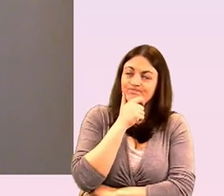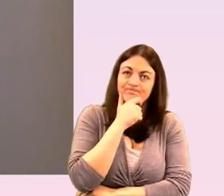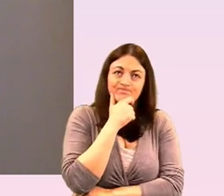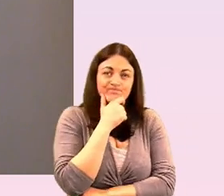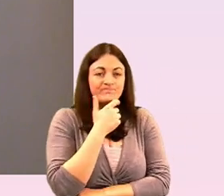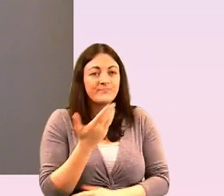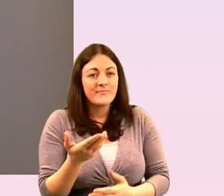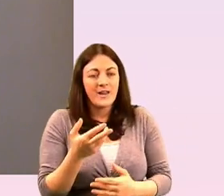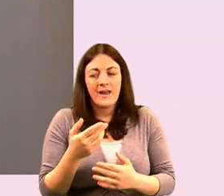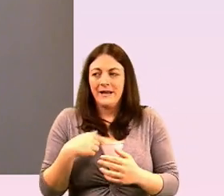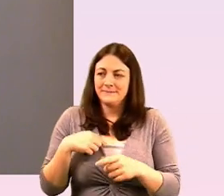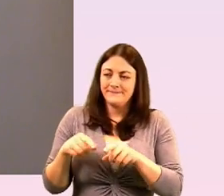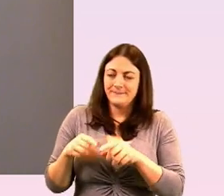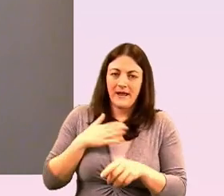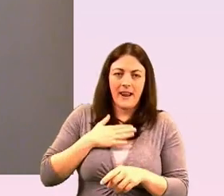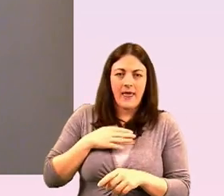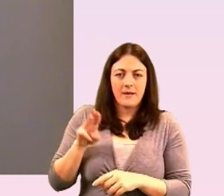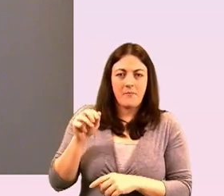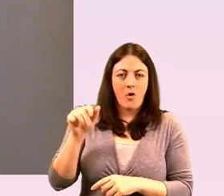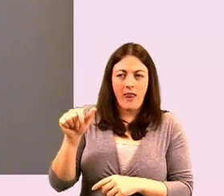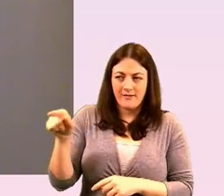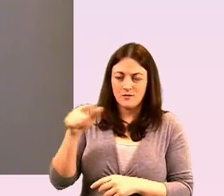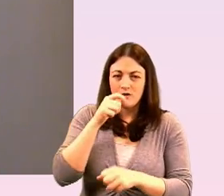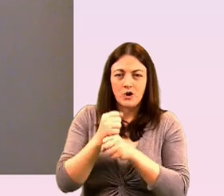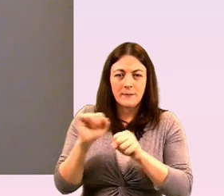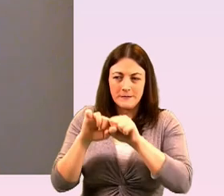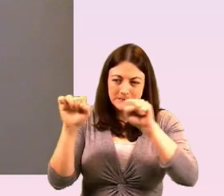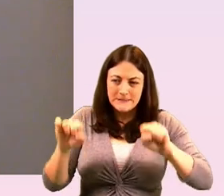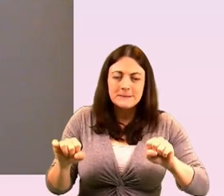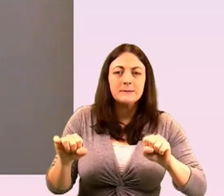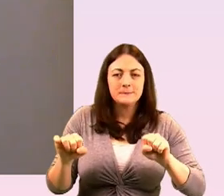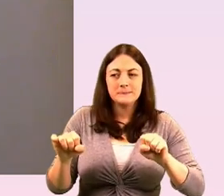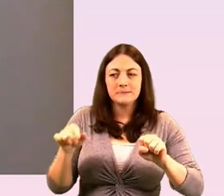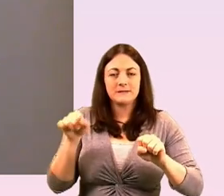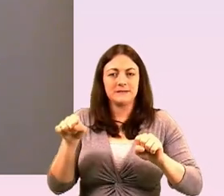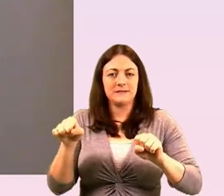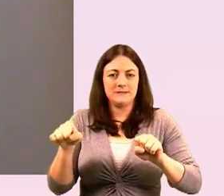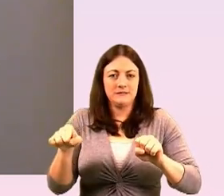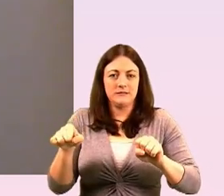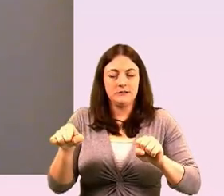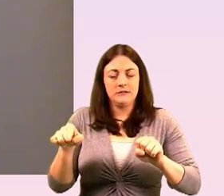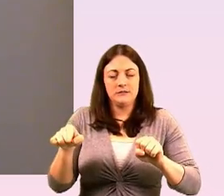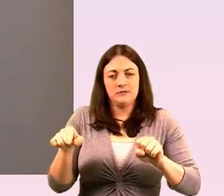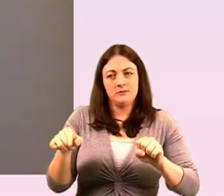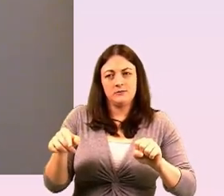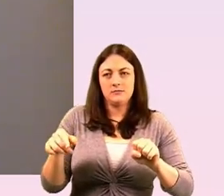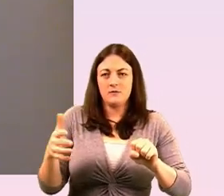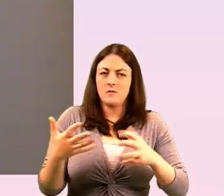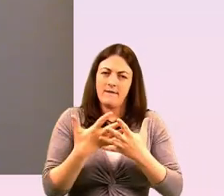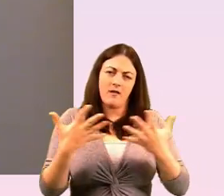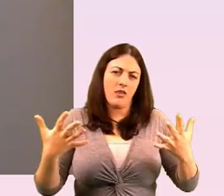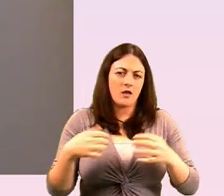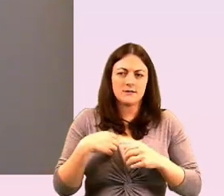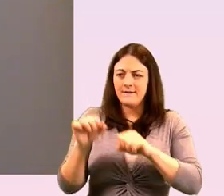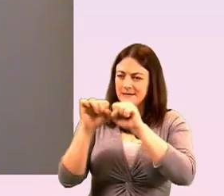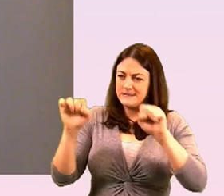liked what paula said about um systems and how systems actually need to do like there's a lot of systemic change